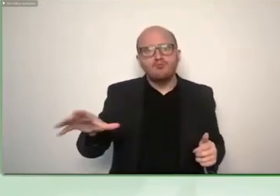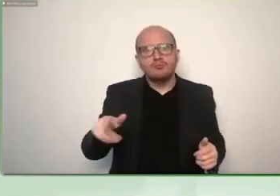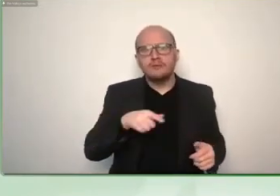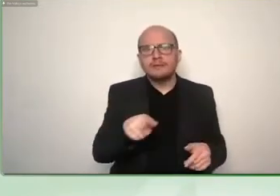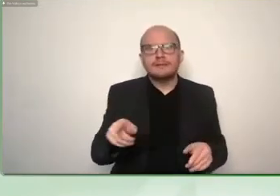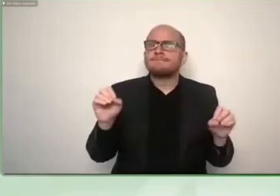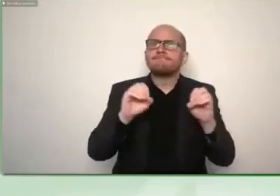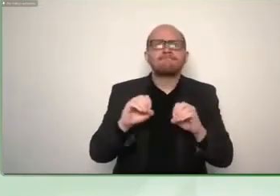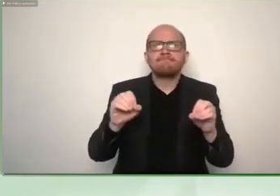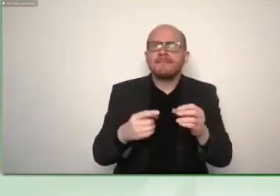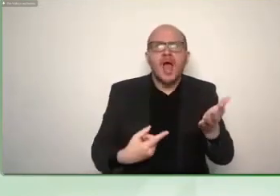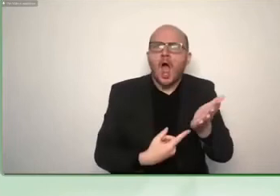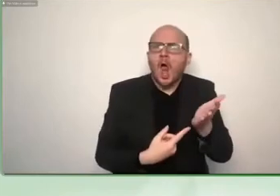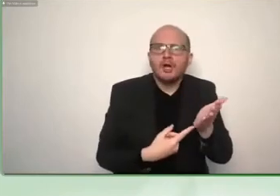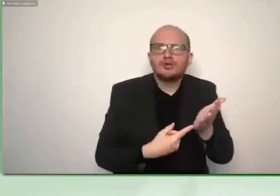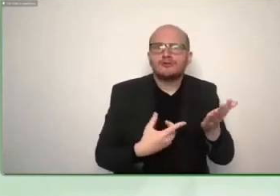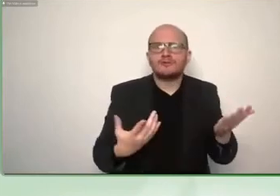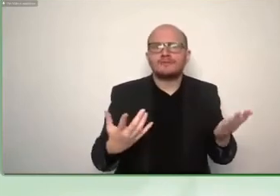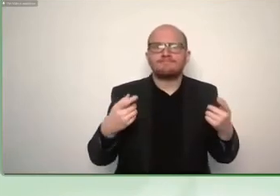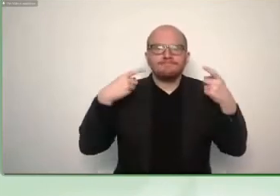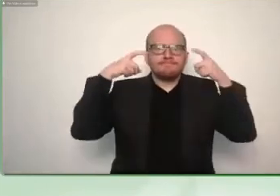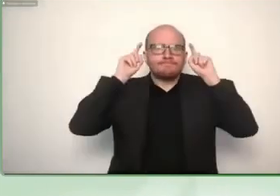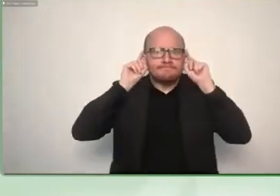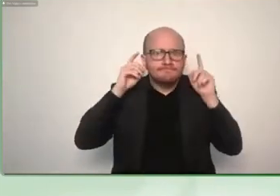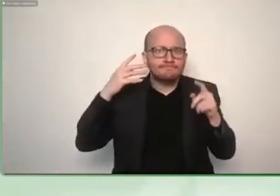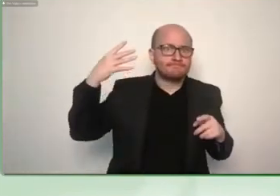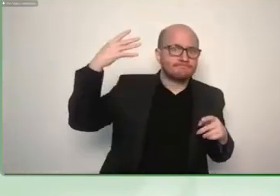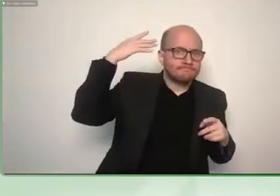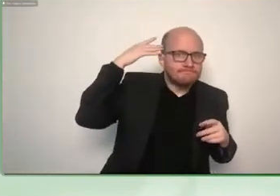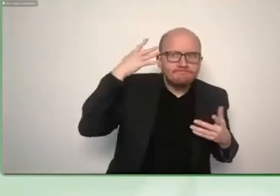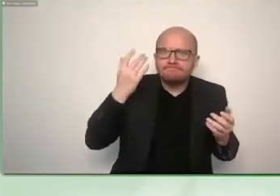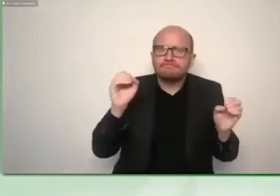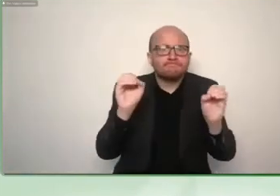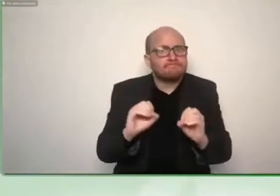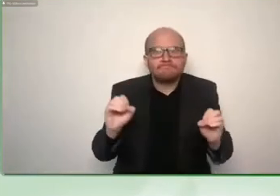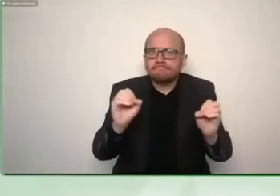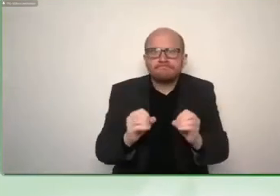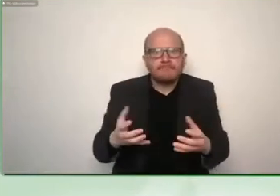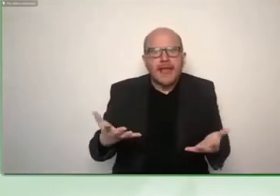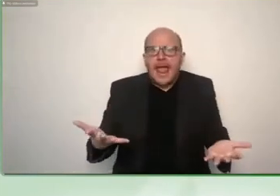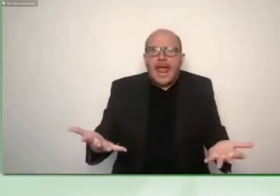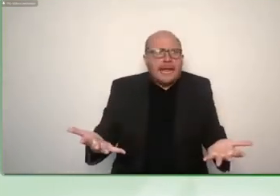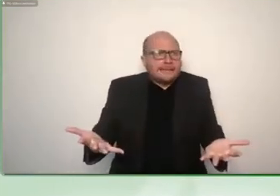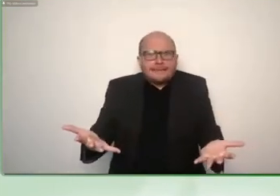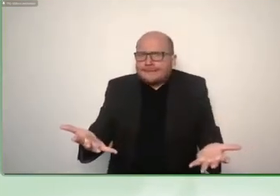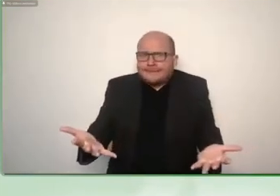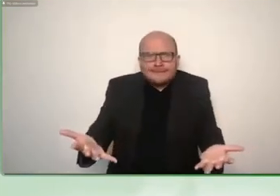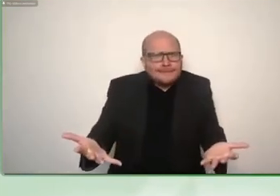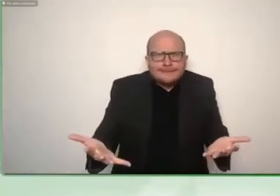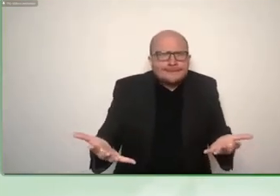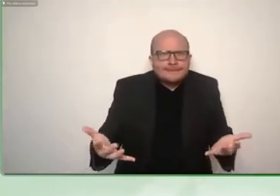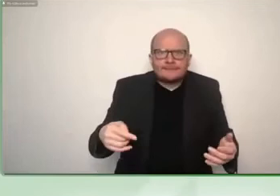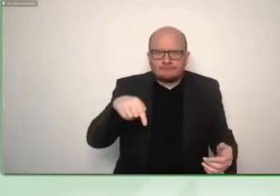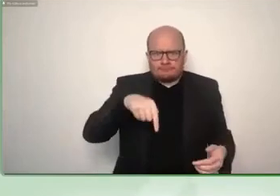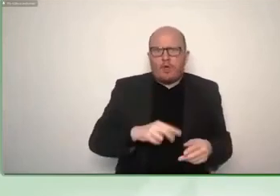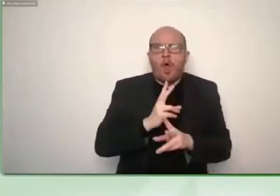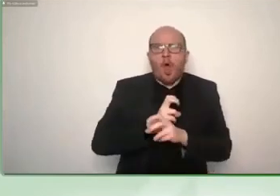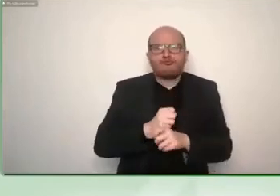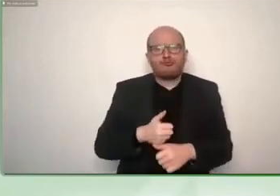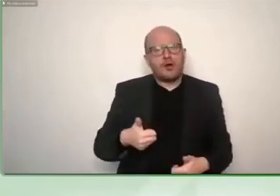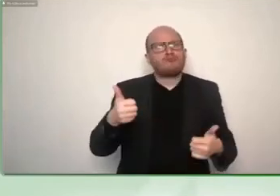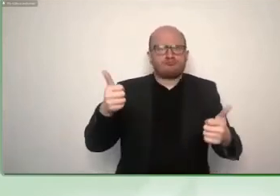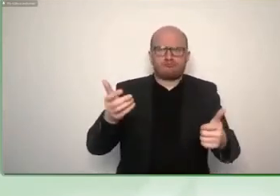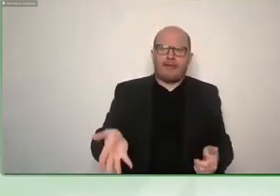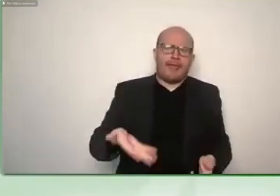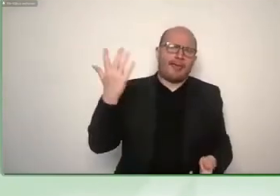easy to get an implant might be a lot more difficult than in austria and um for these people